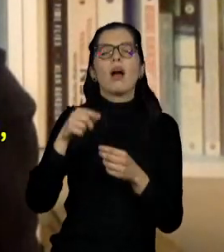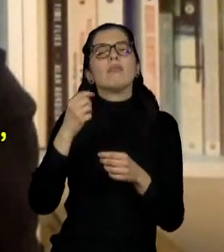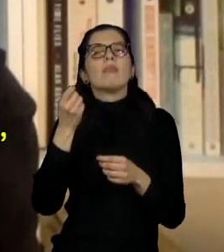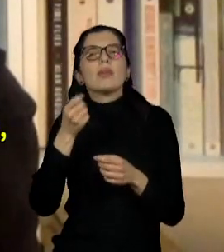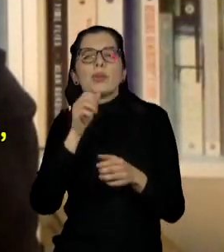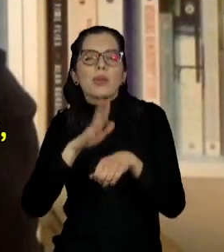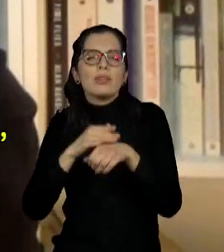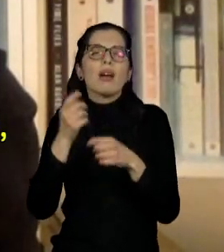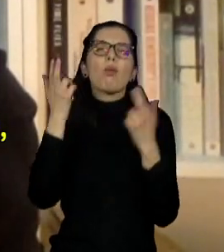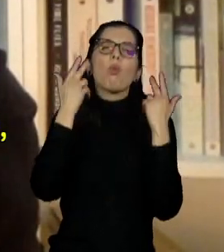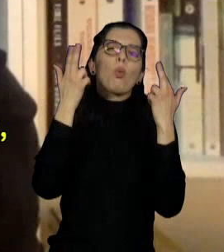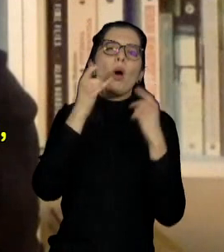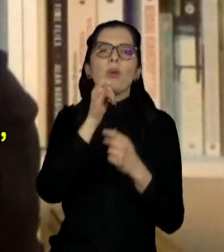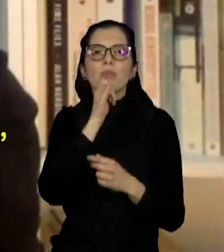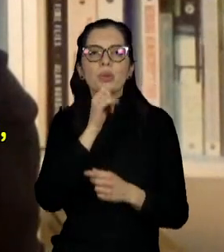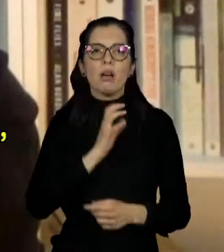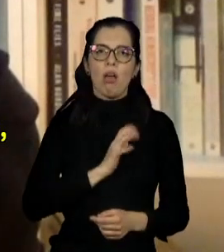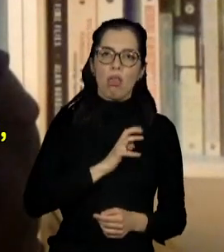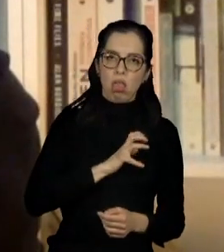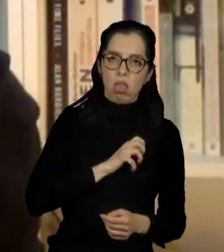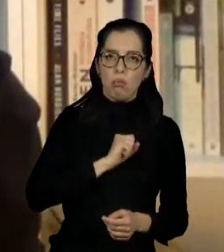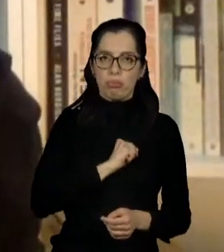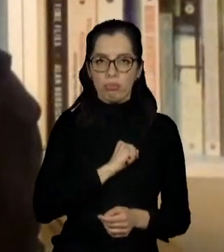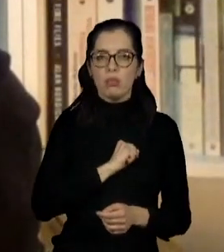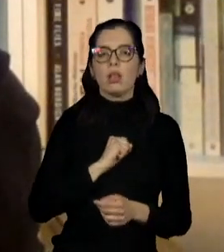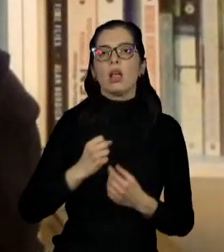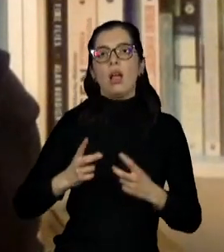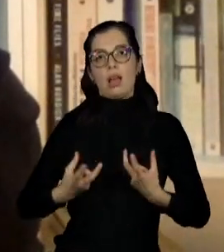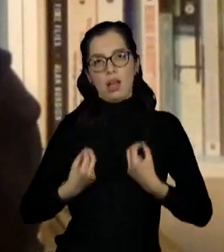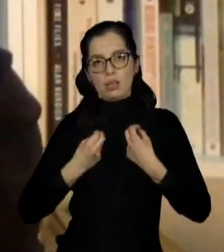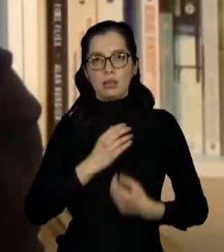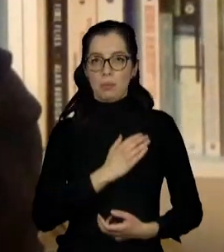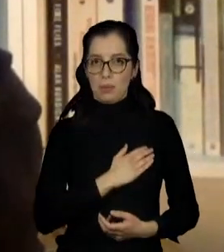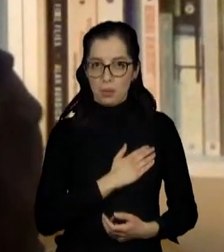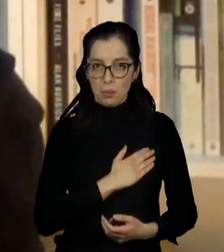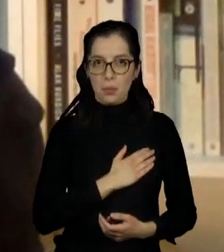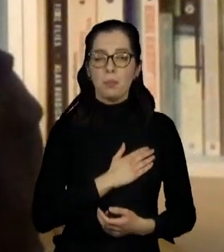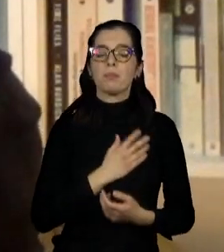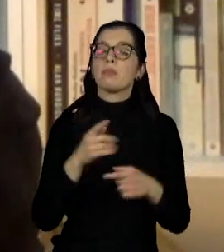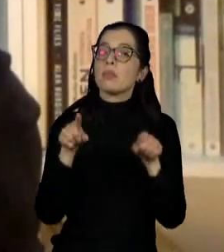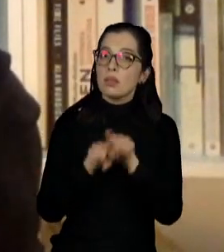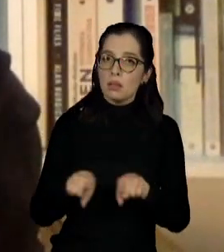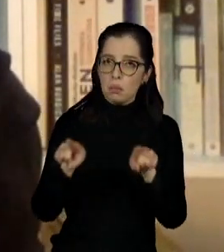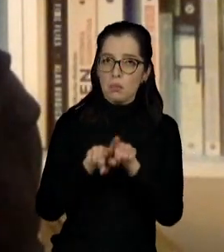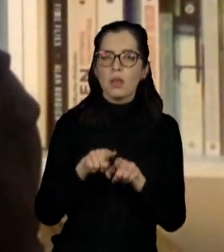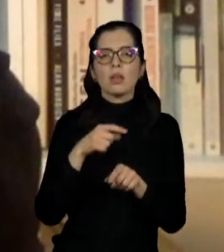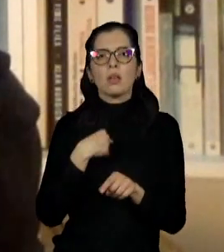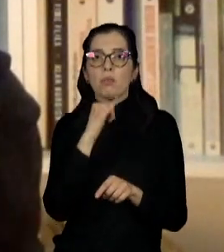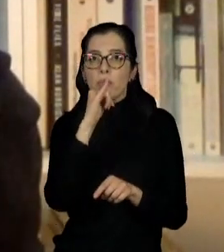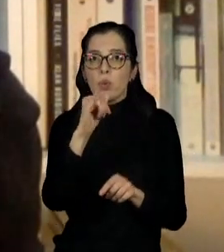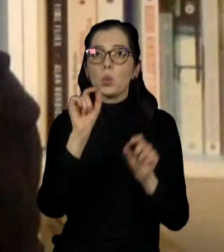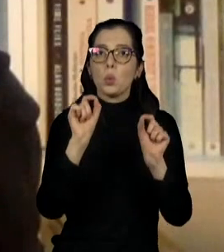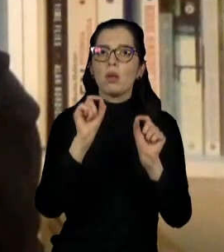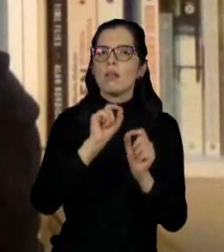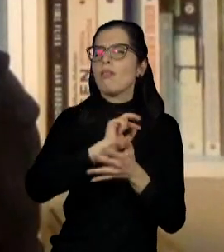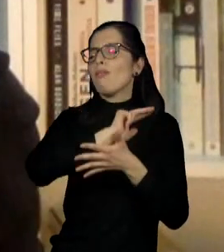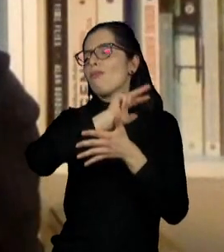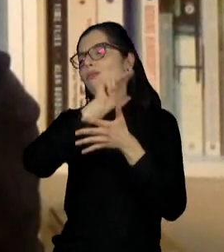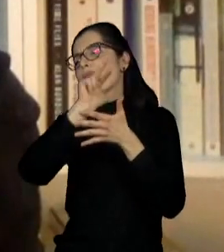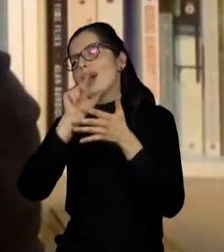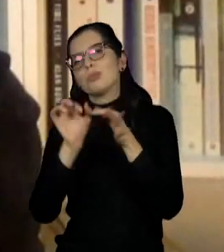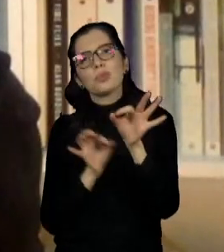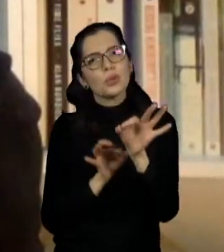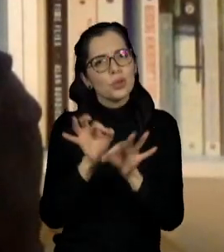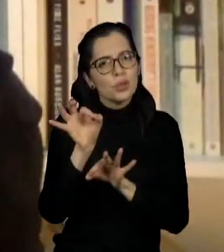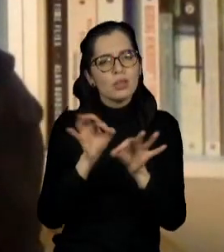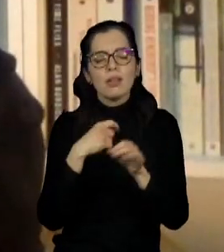breast cancer. I should also say that there have been now multiple projects trying to